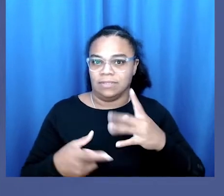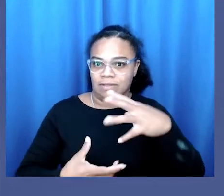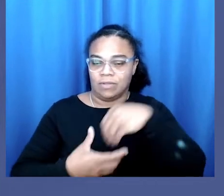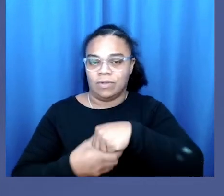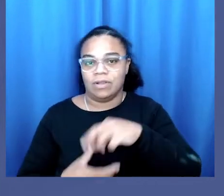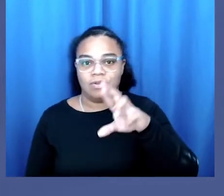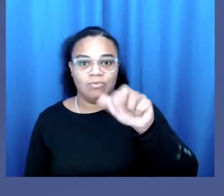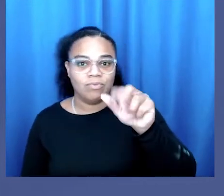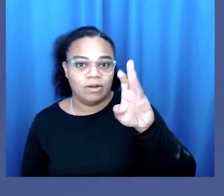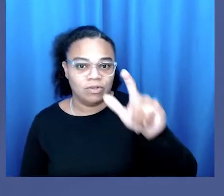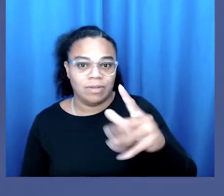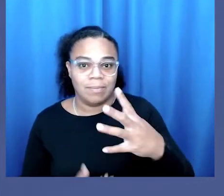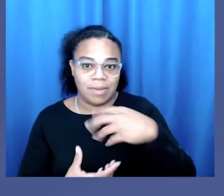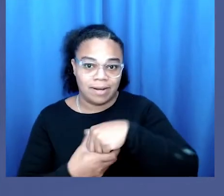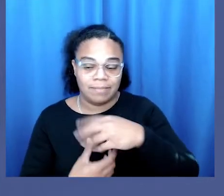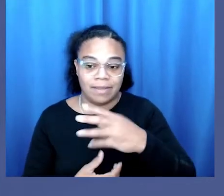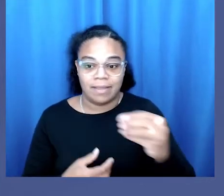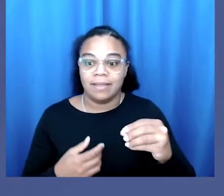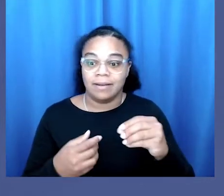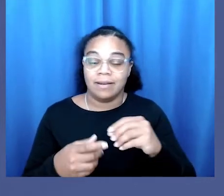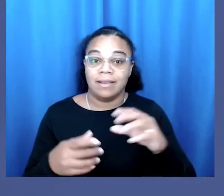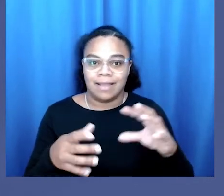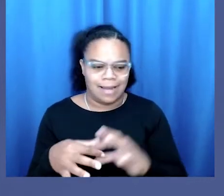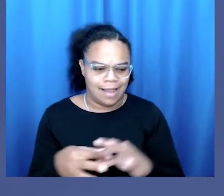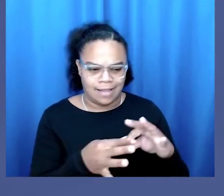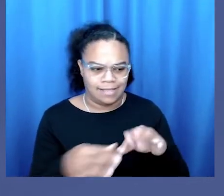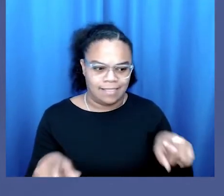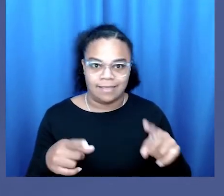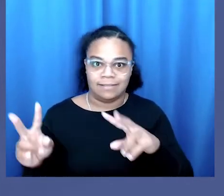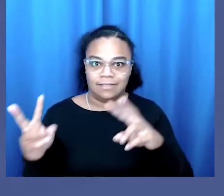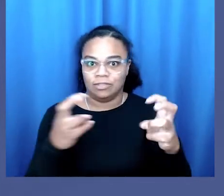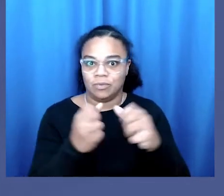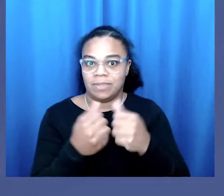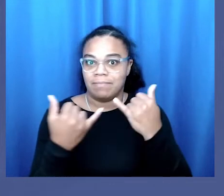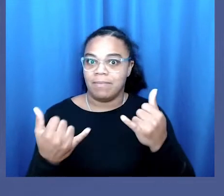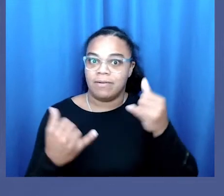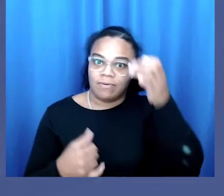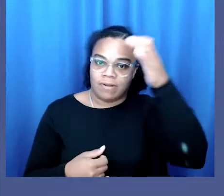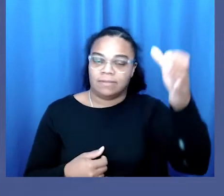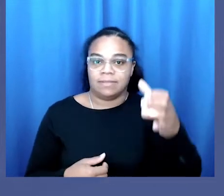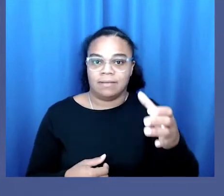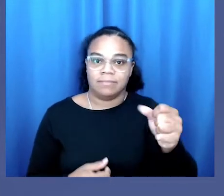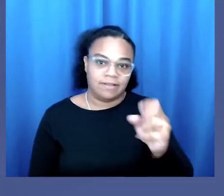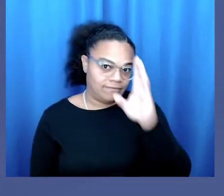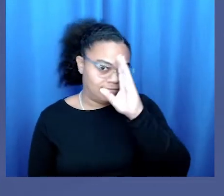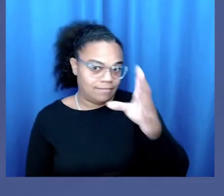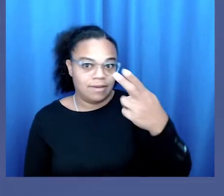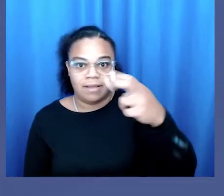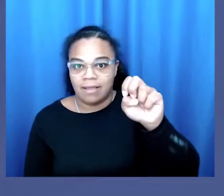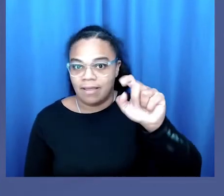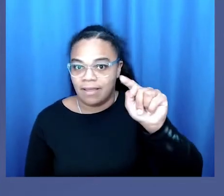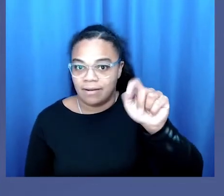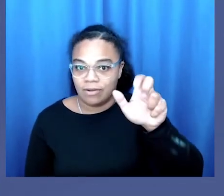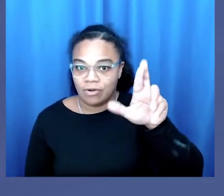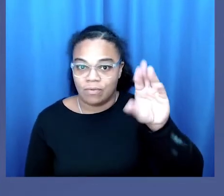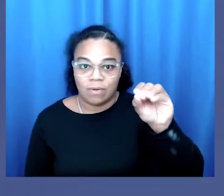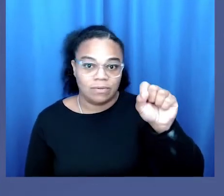reproduction and racial embodiment implicitly tying these issues to the modern concept of heterosexuality.